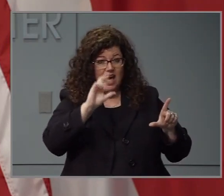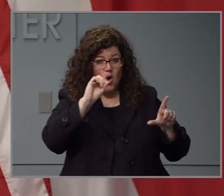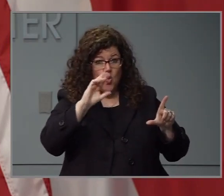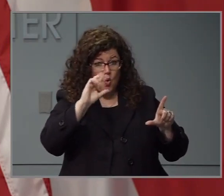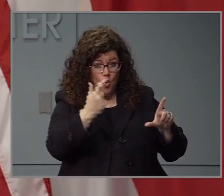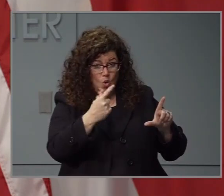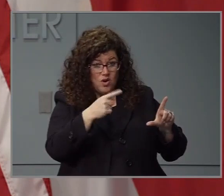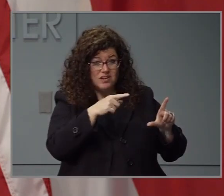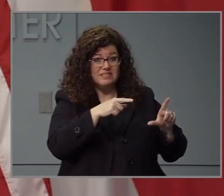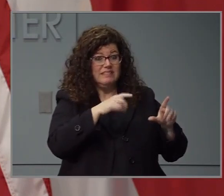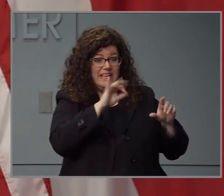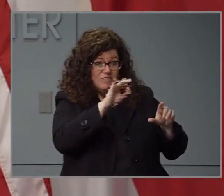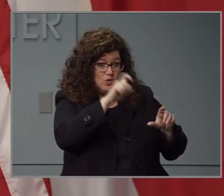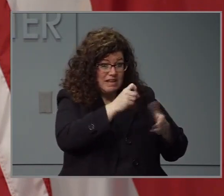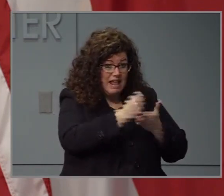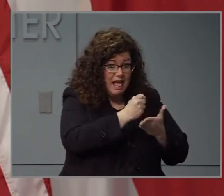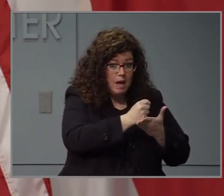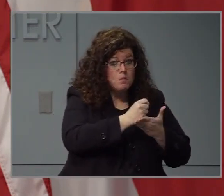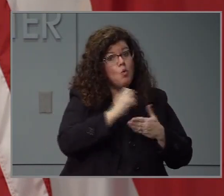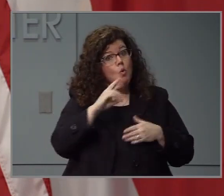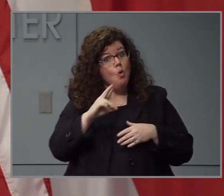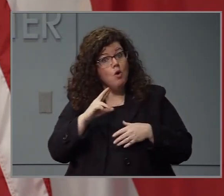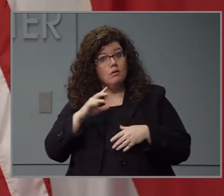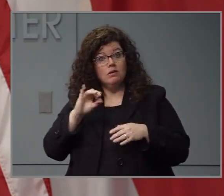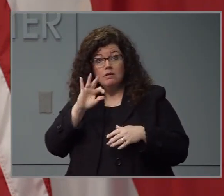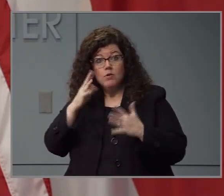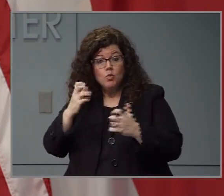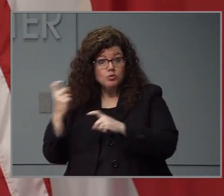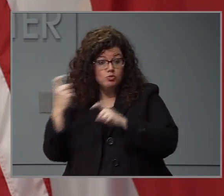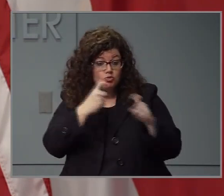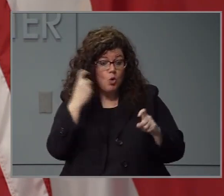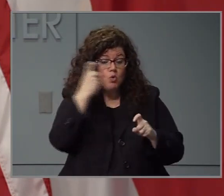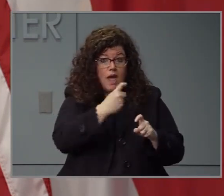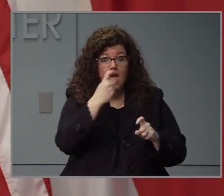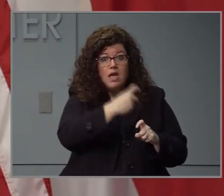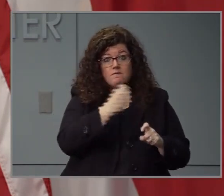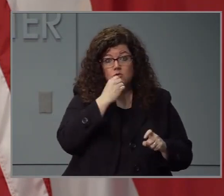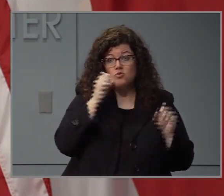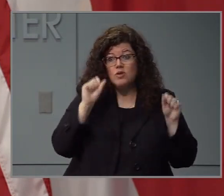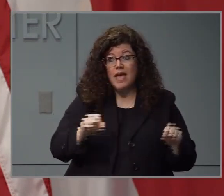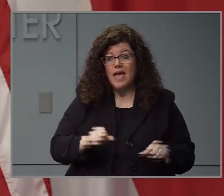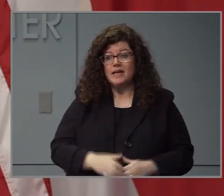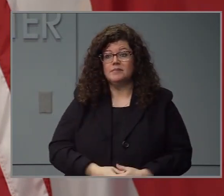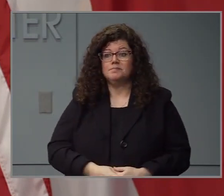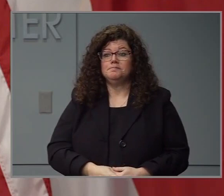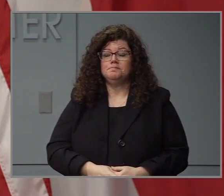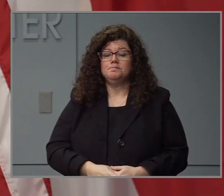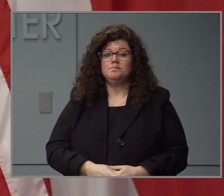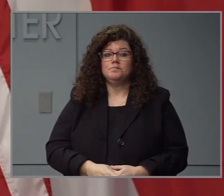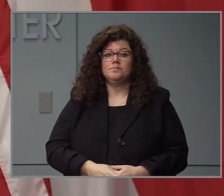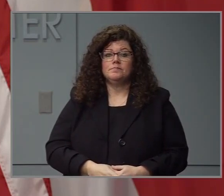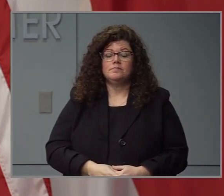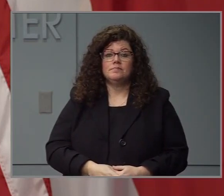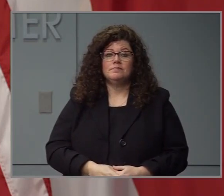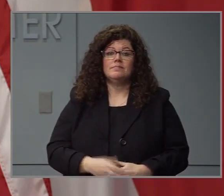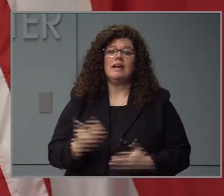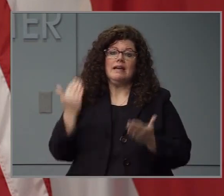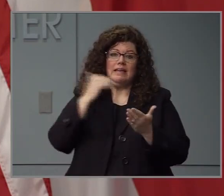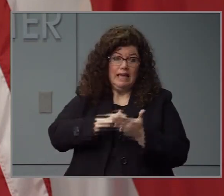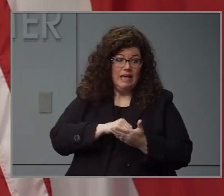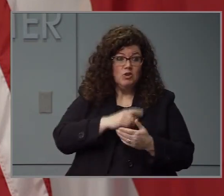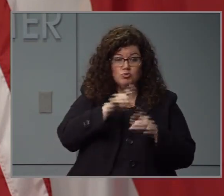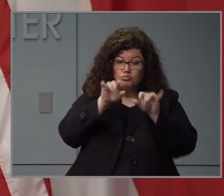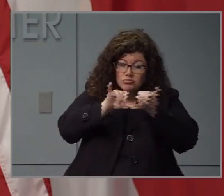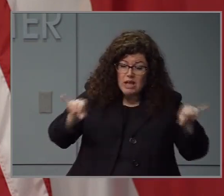contribution or a donation of shelf-stable foods. We want to give a special thanks to all of you for following the stay-at-home